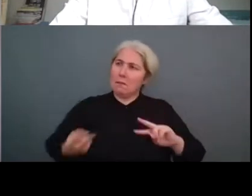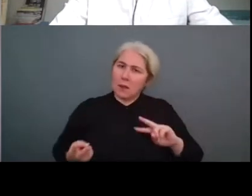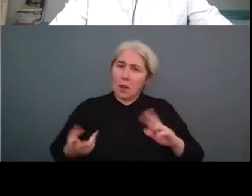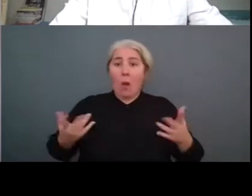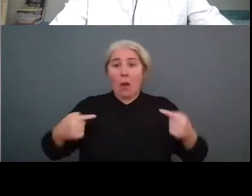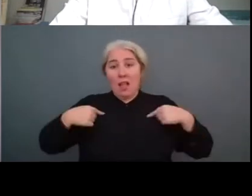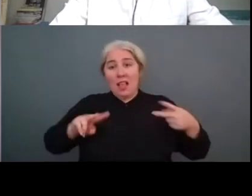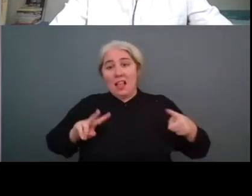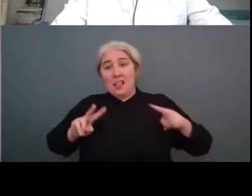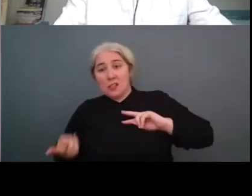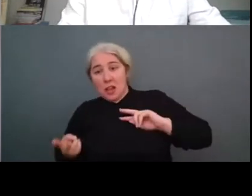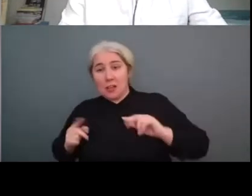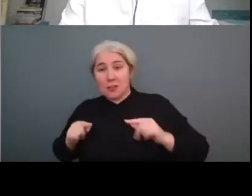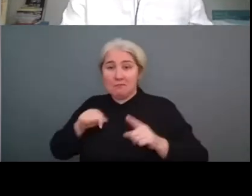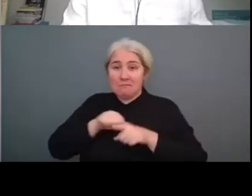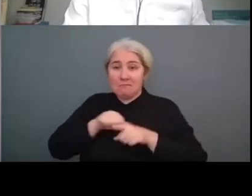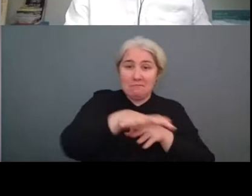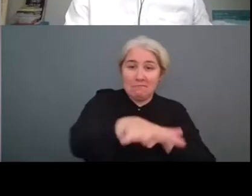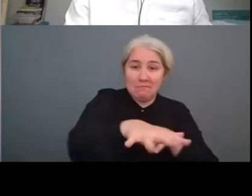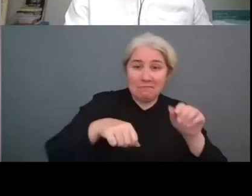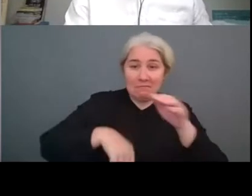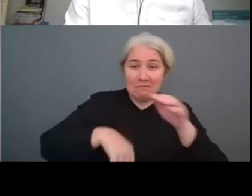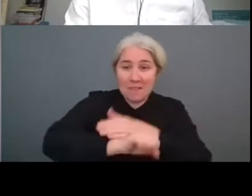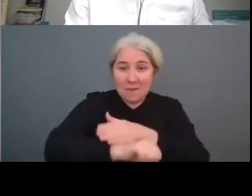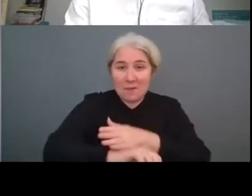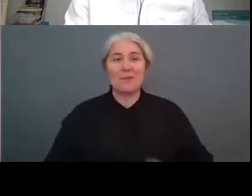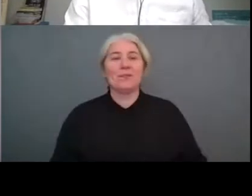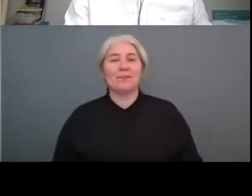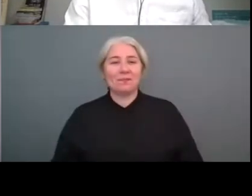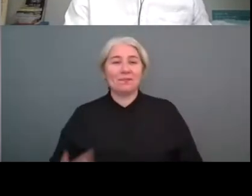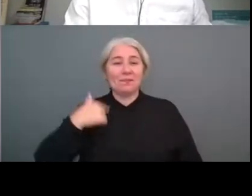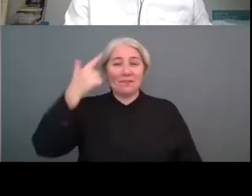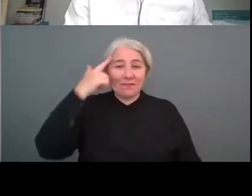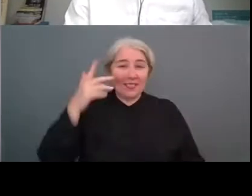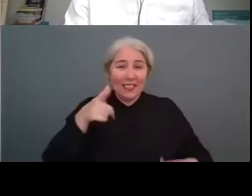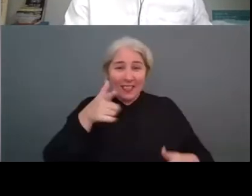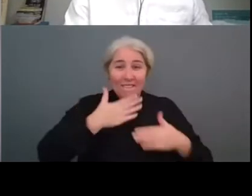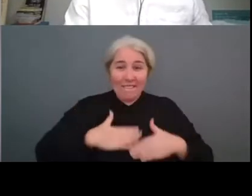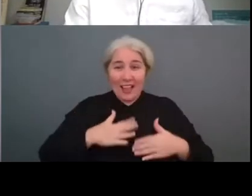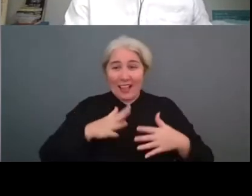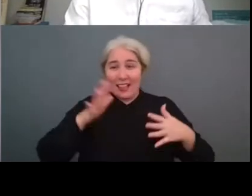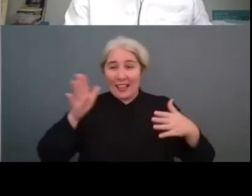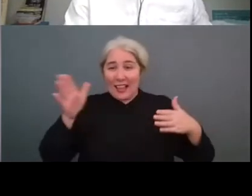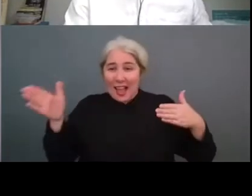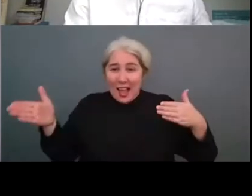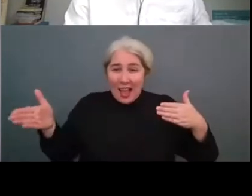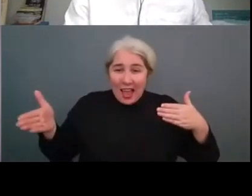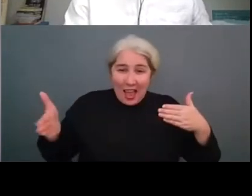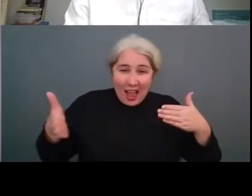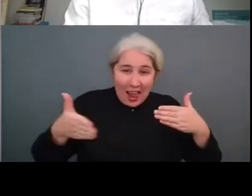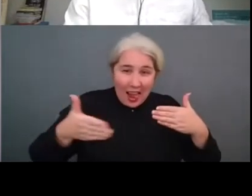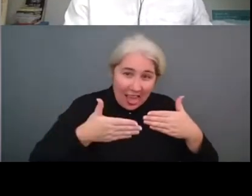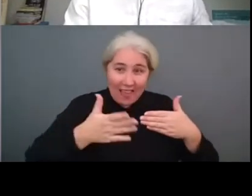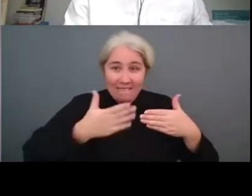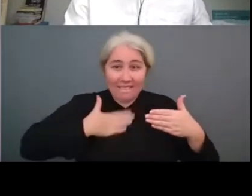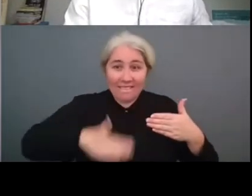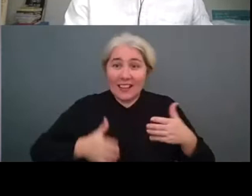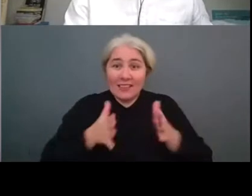because before we put an end to this round table i don't know if one of you wants to add something